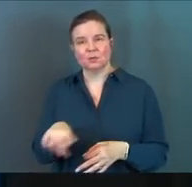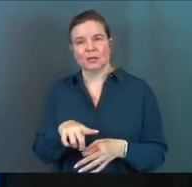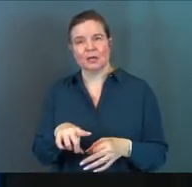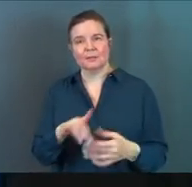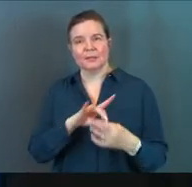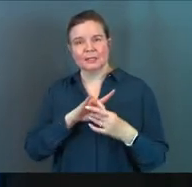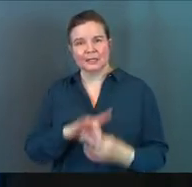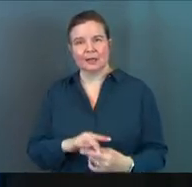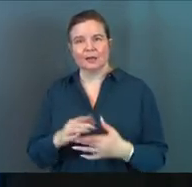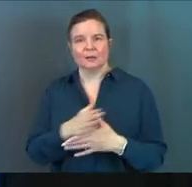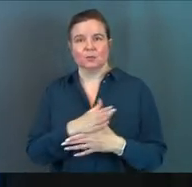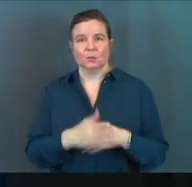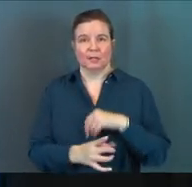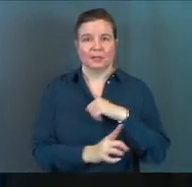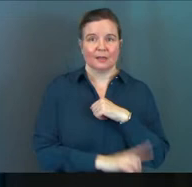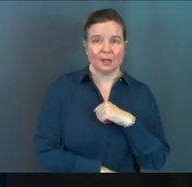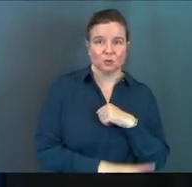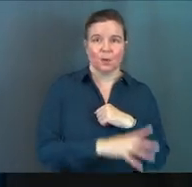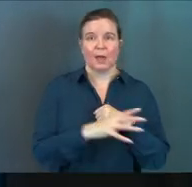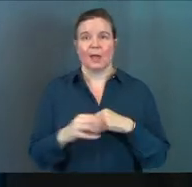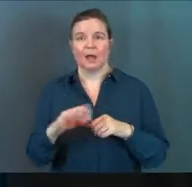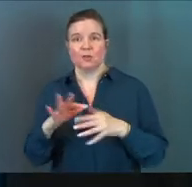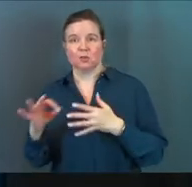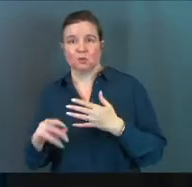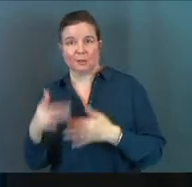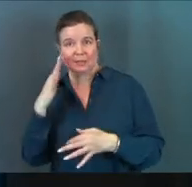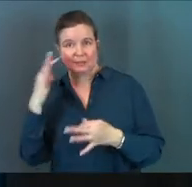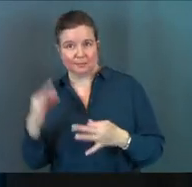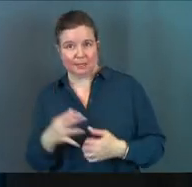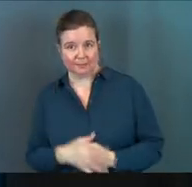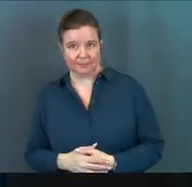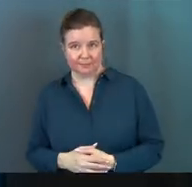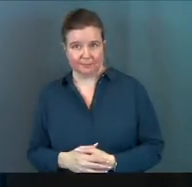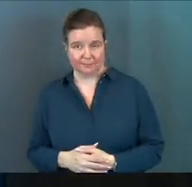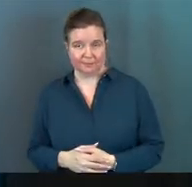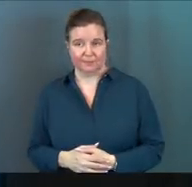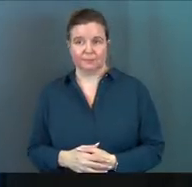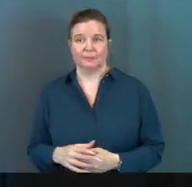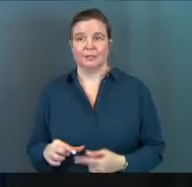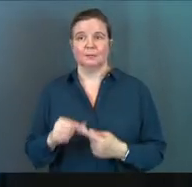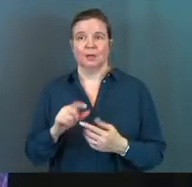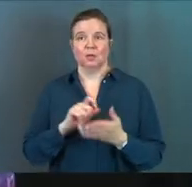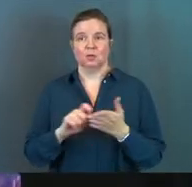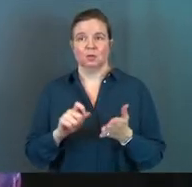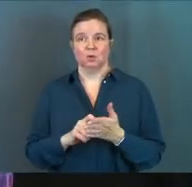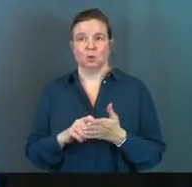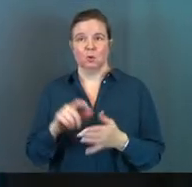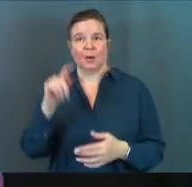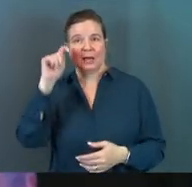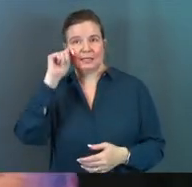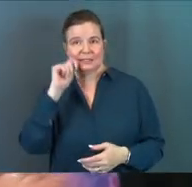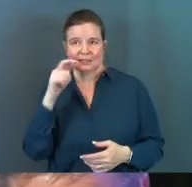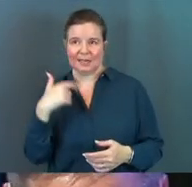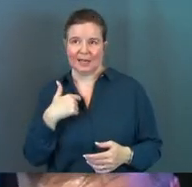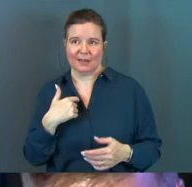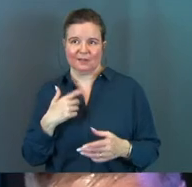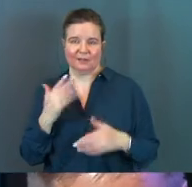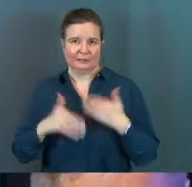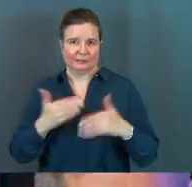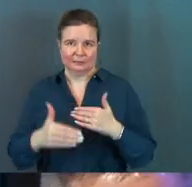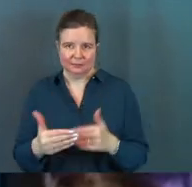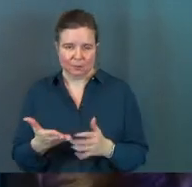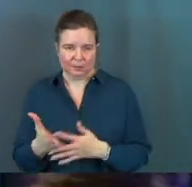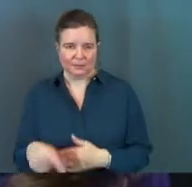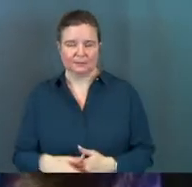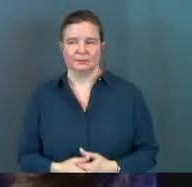to them the connection between the consequence and the choice that they made. Special note on teens. And I got to fly through this.